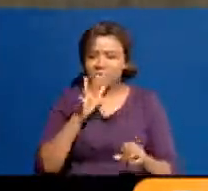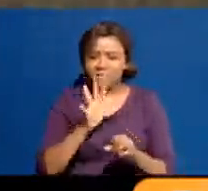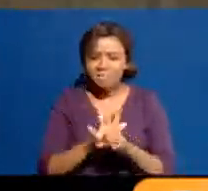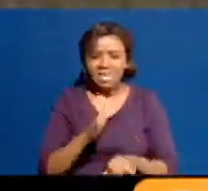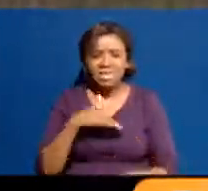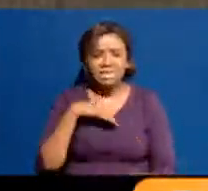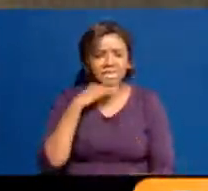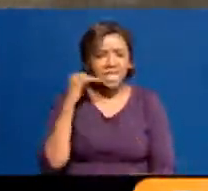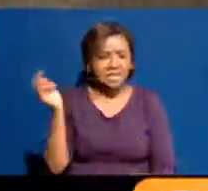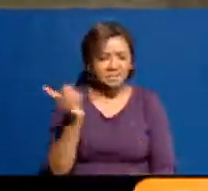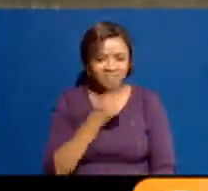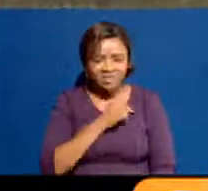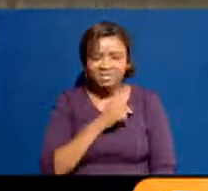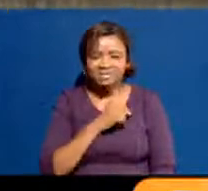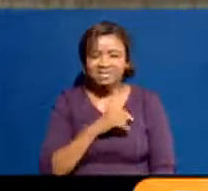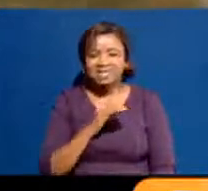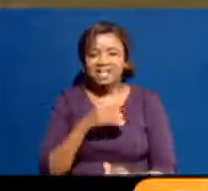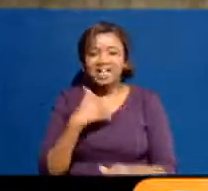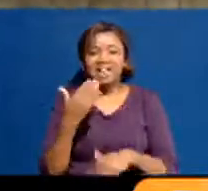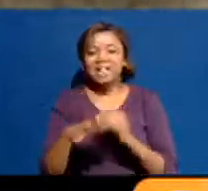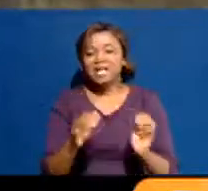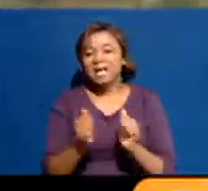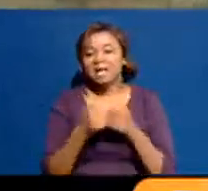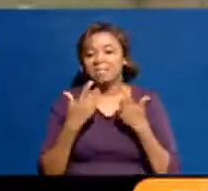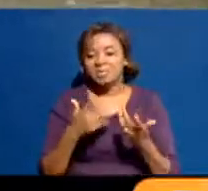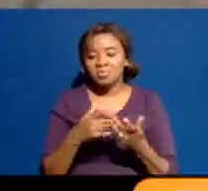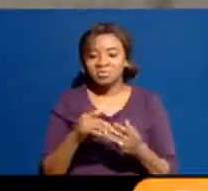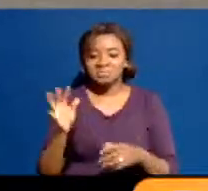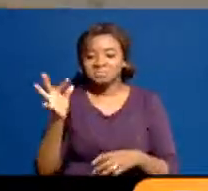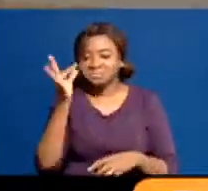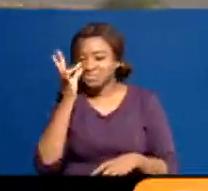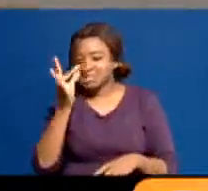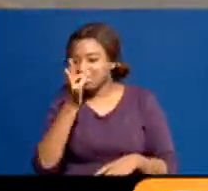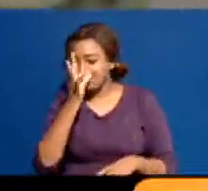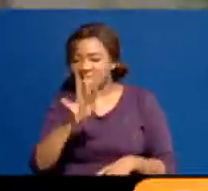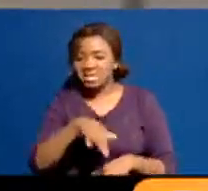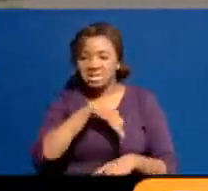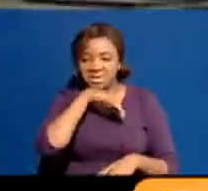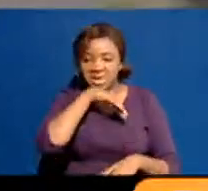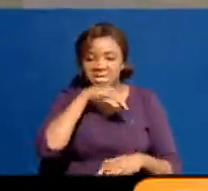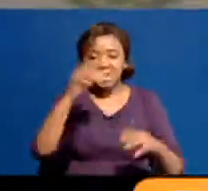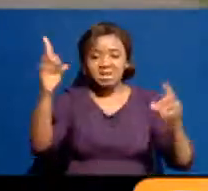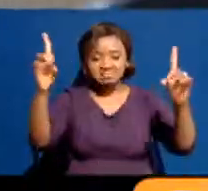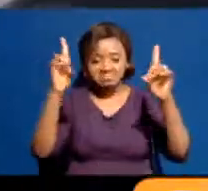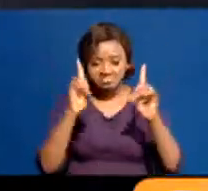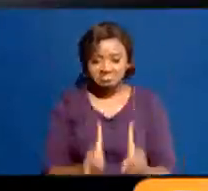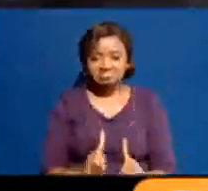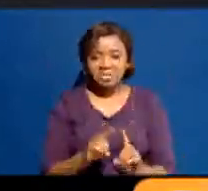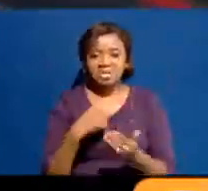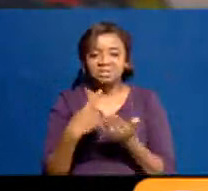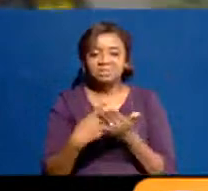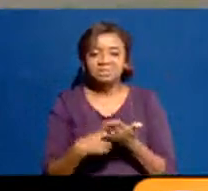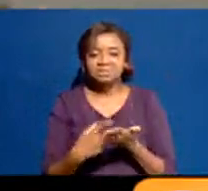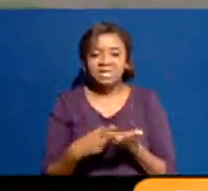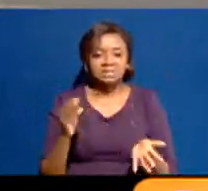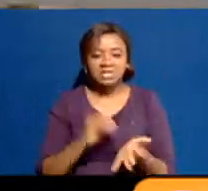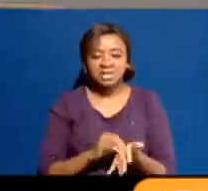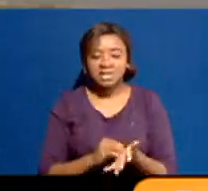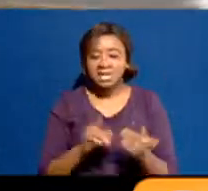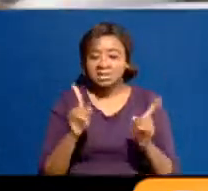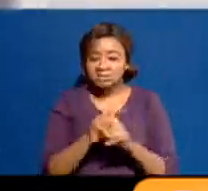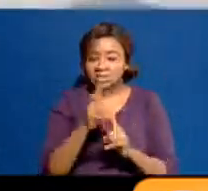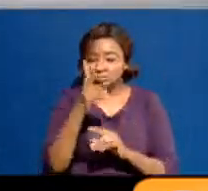back to the table between Raila and Moikibaki. After things really escalated, even in 2017, we had an